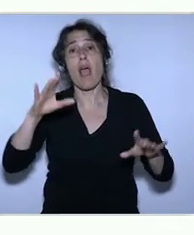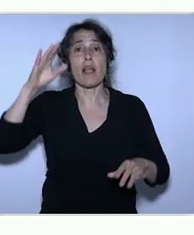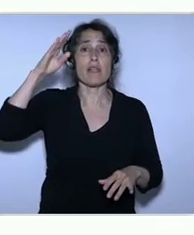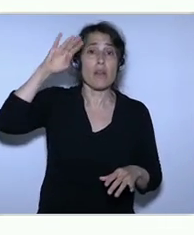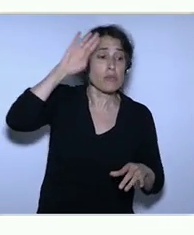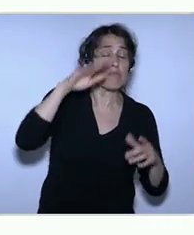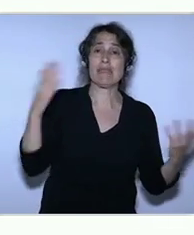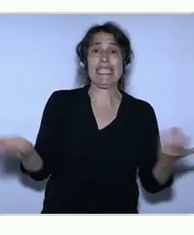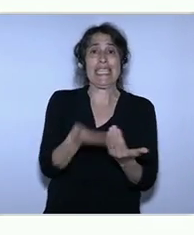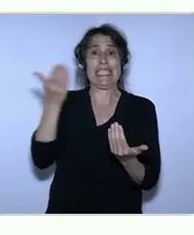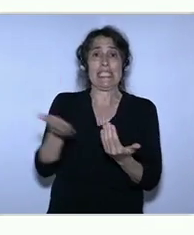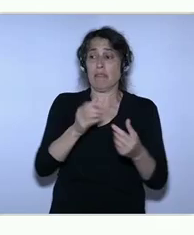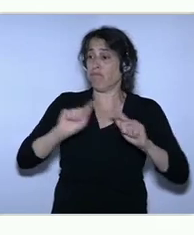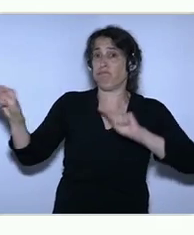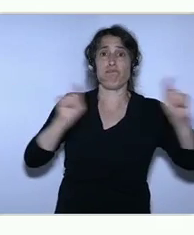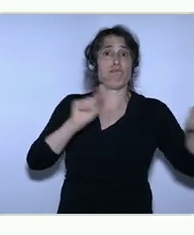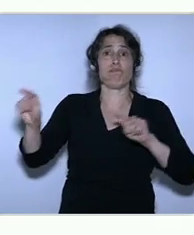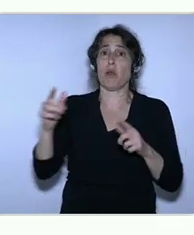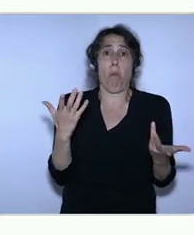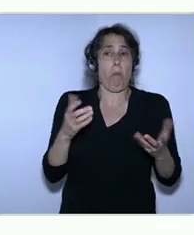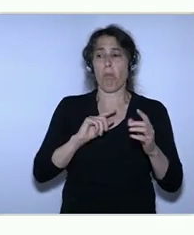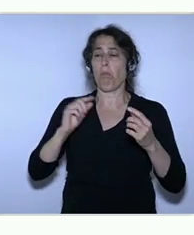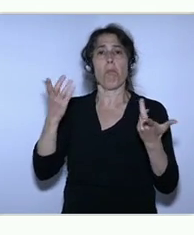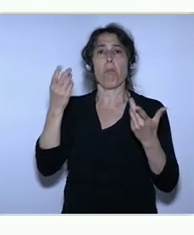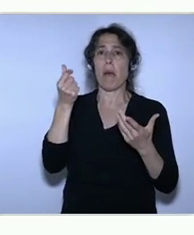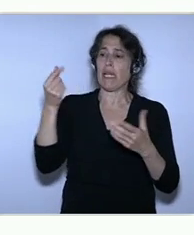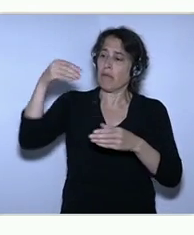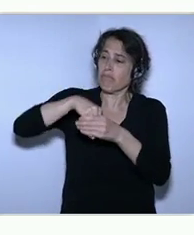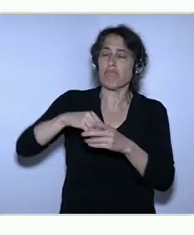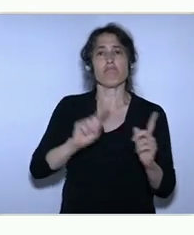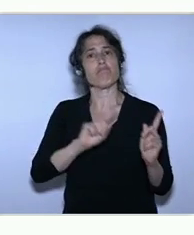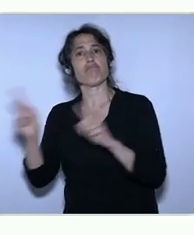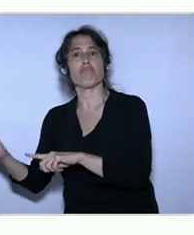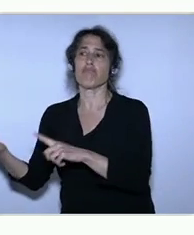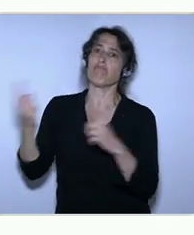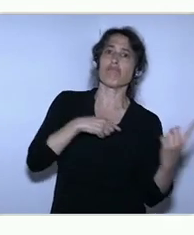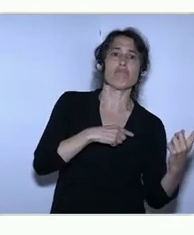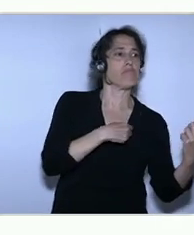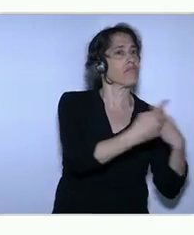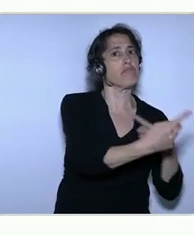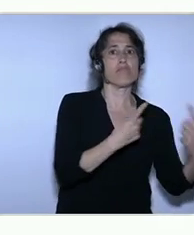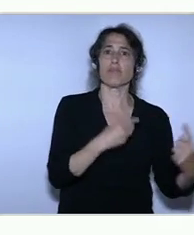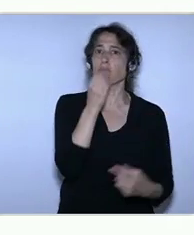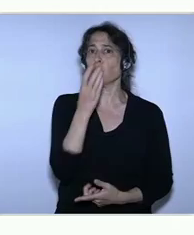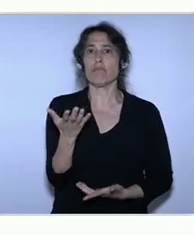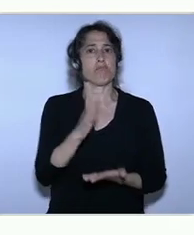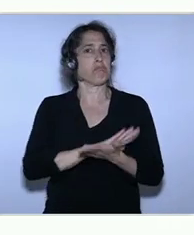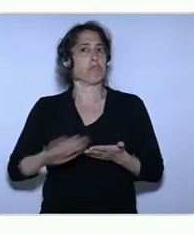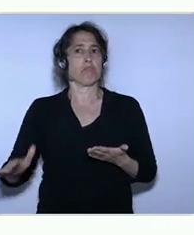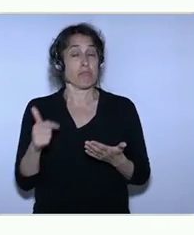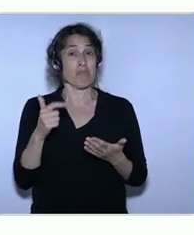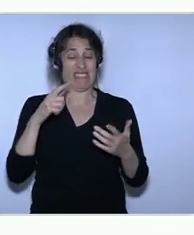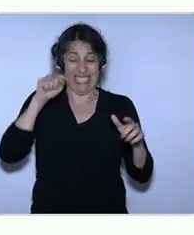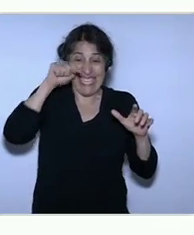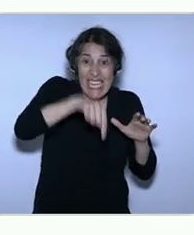booked the sale, got the cash in the bank. Very simple. With other EU countries, we face a challenge, in particular